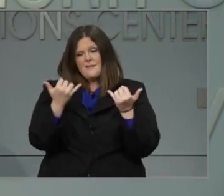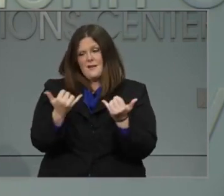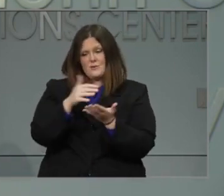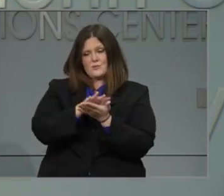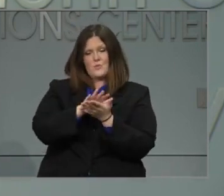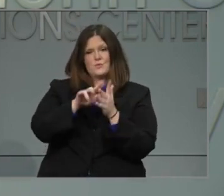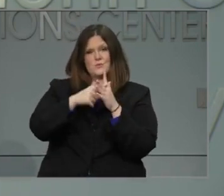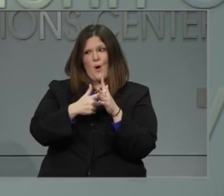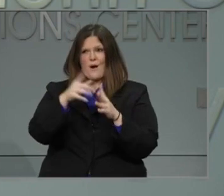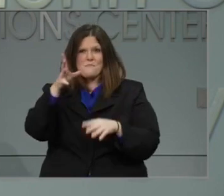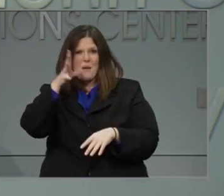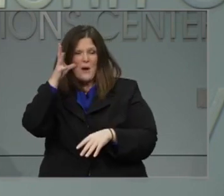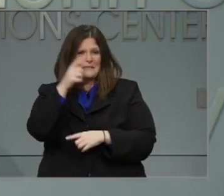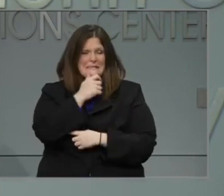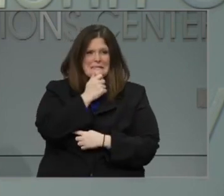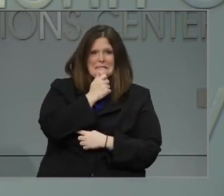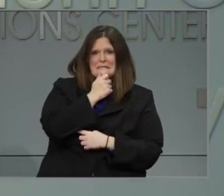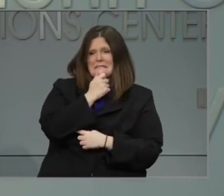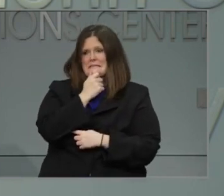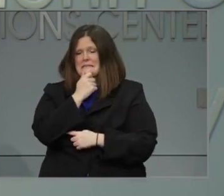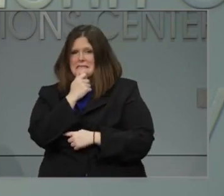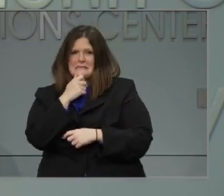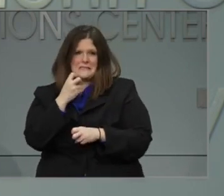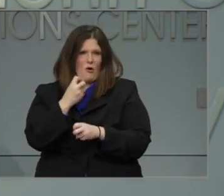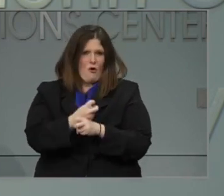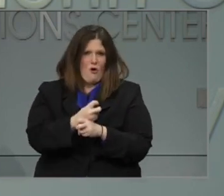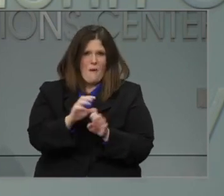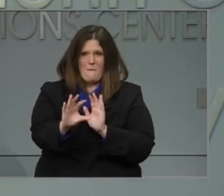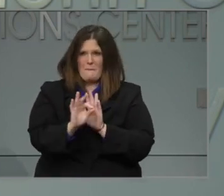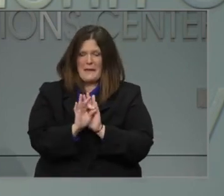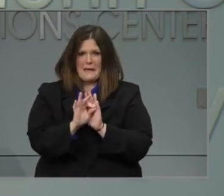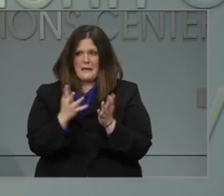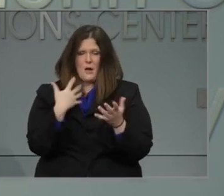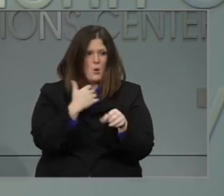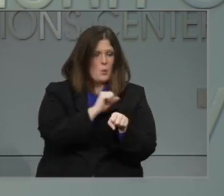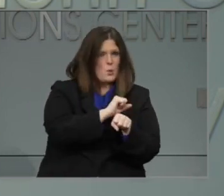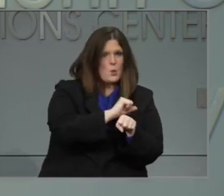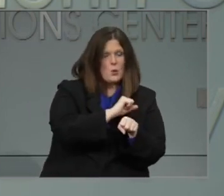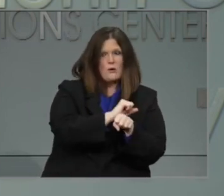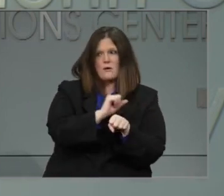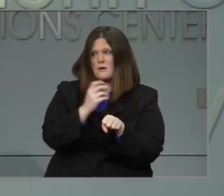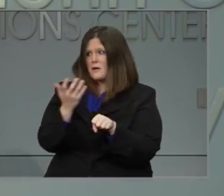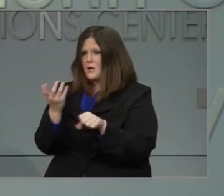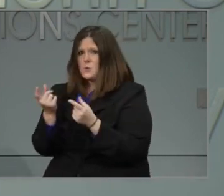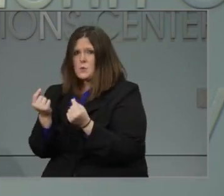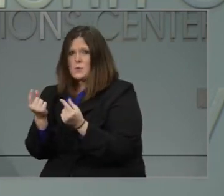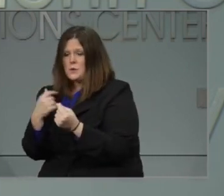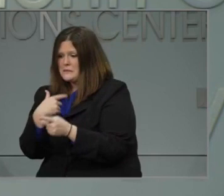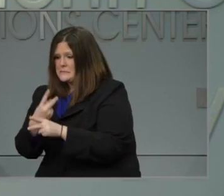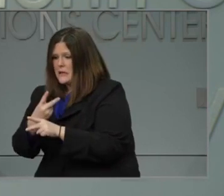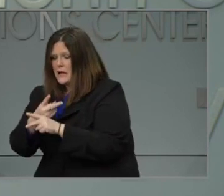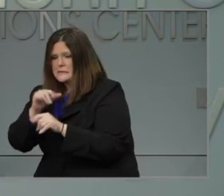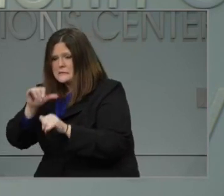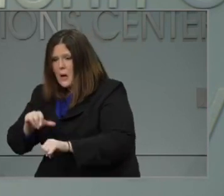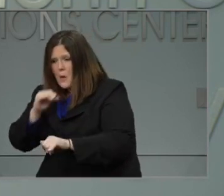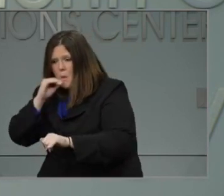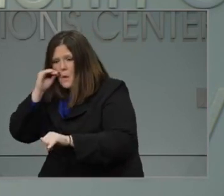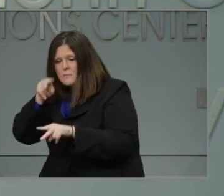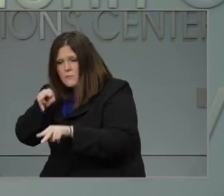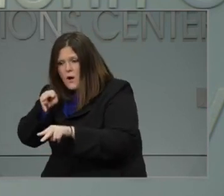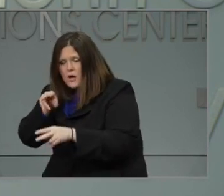and nearly impossible balancing acts between work, other obligations, and dealing with their children being home.